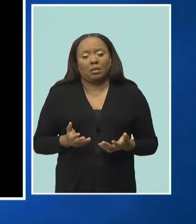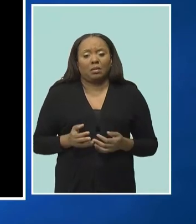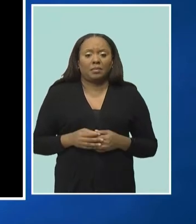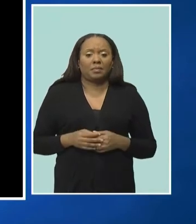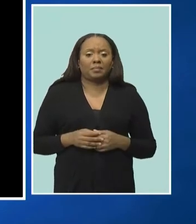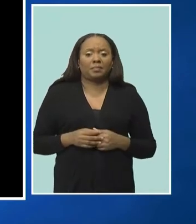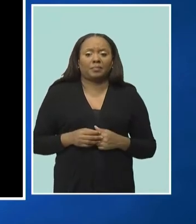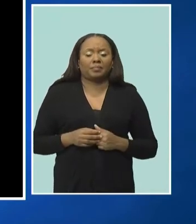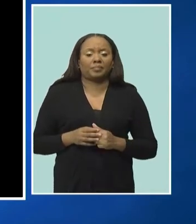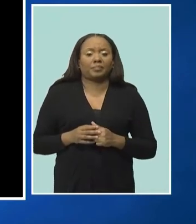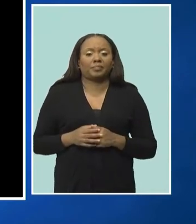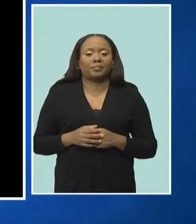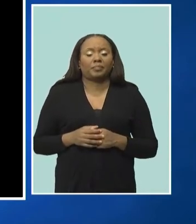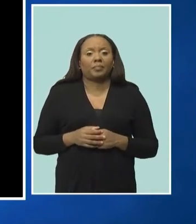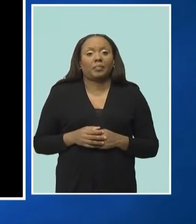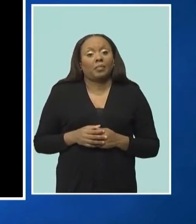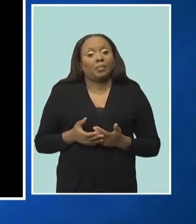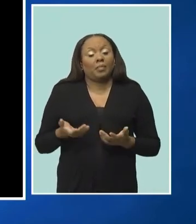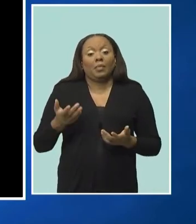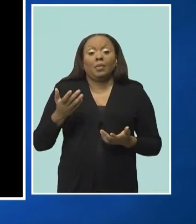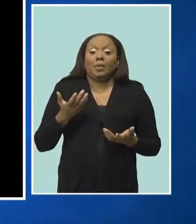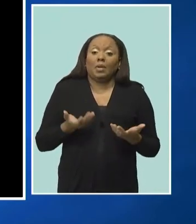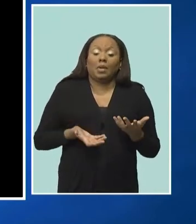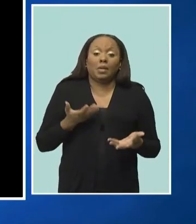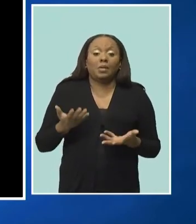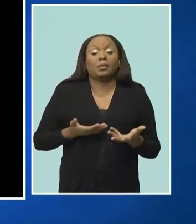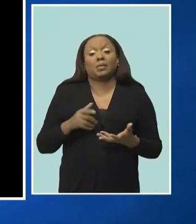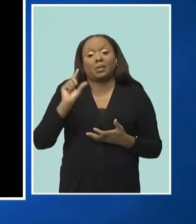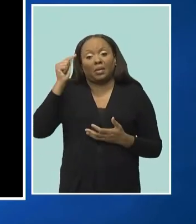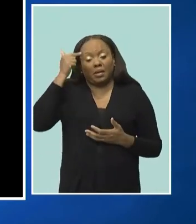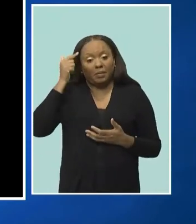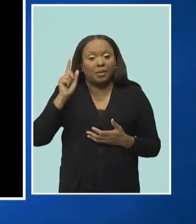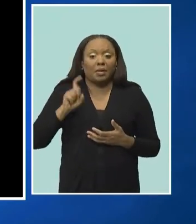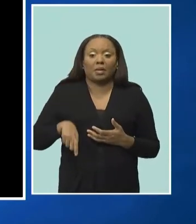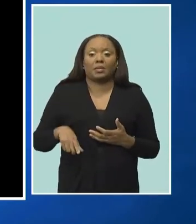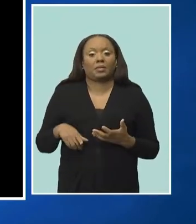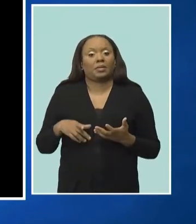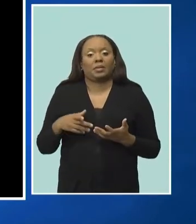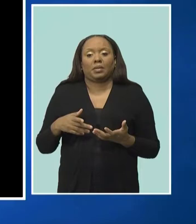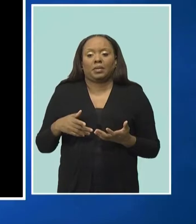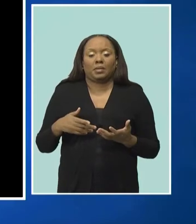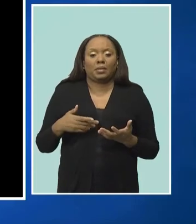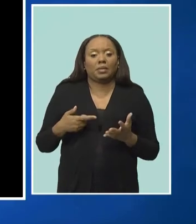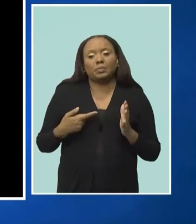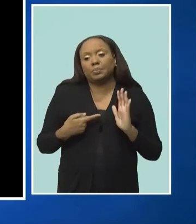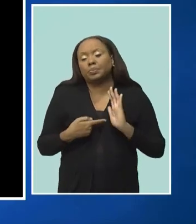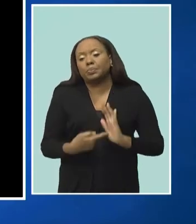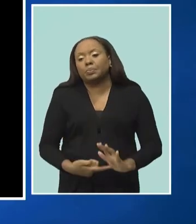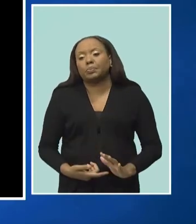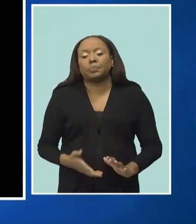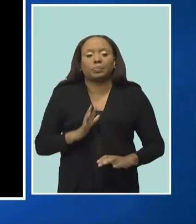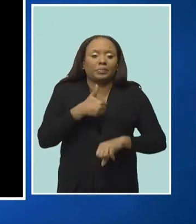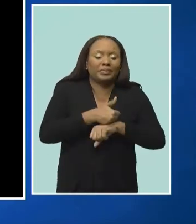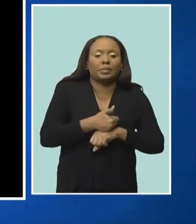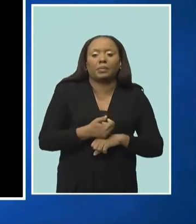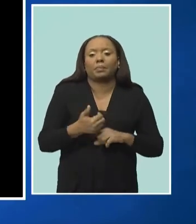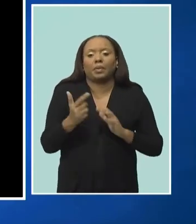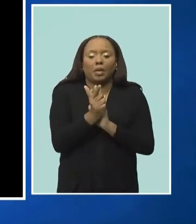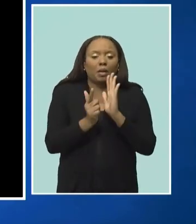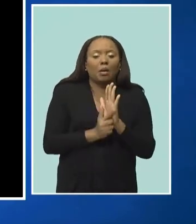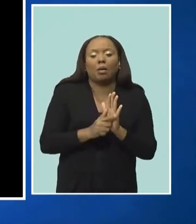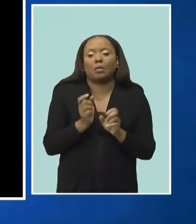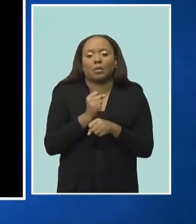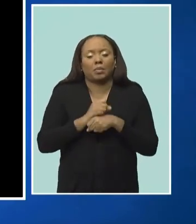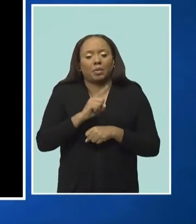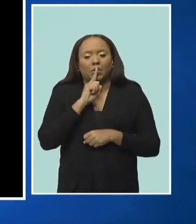government had to go the legislative route in order to bring order on the roads of Barbados. But for this, we